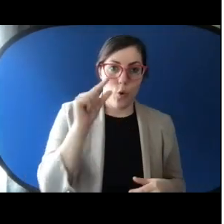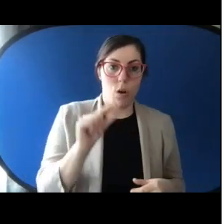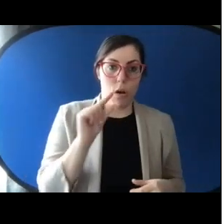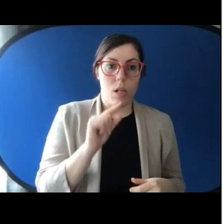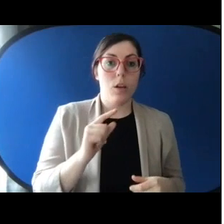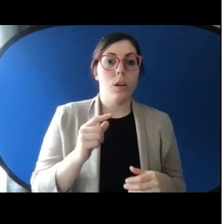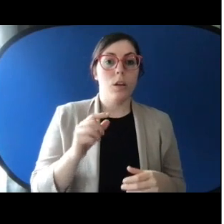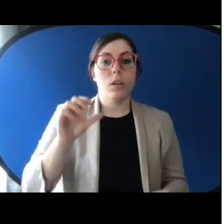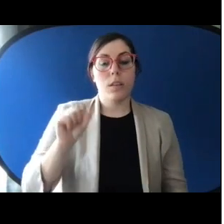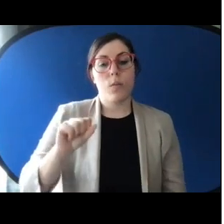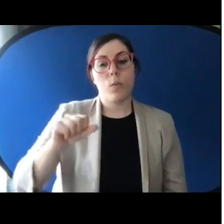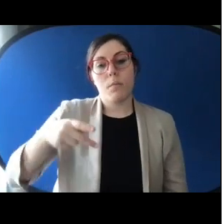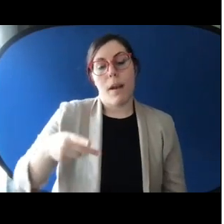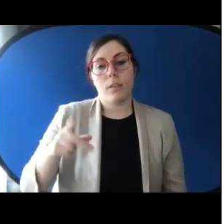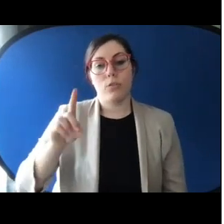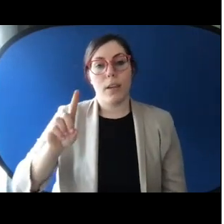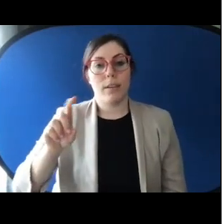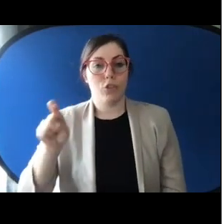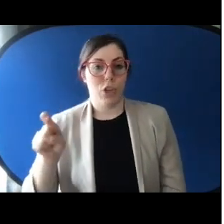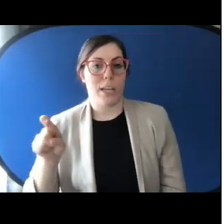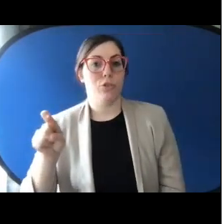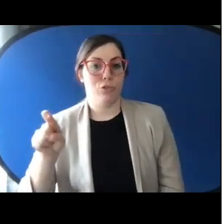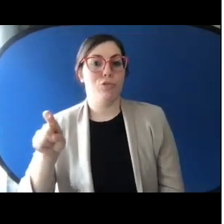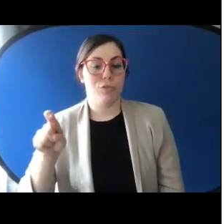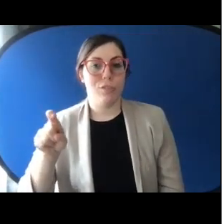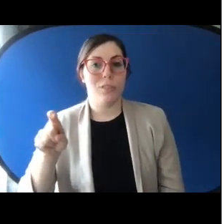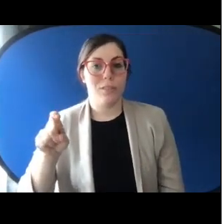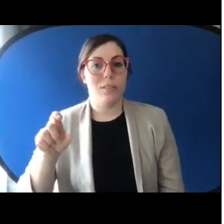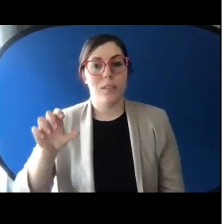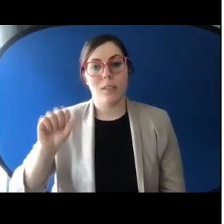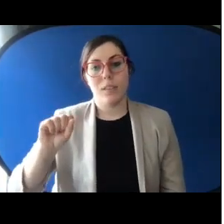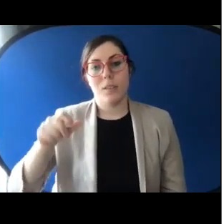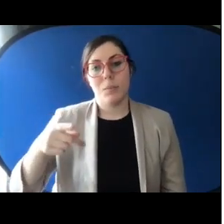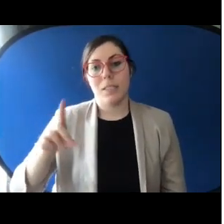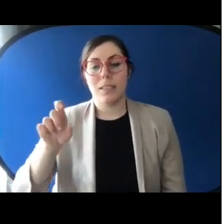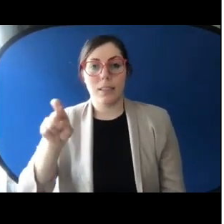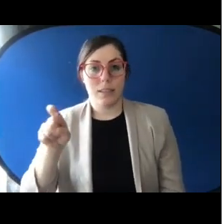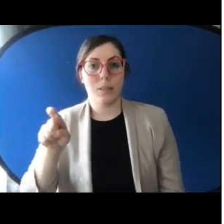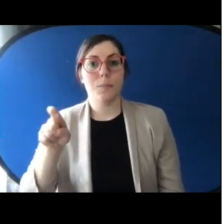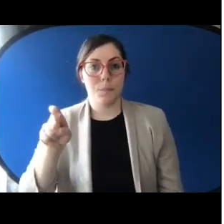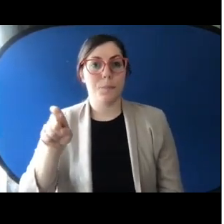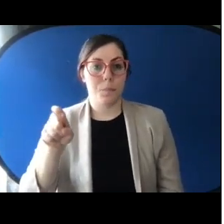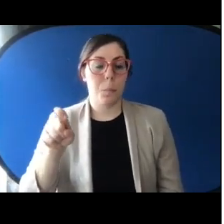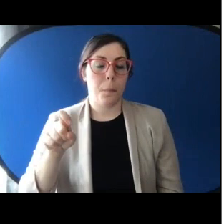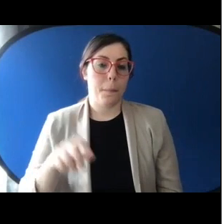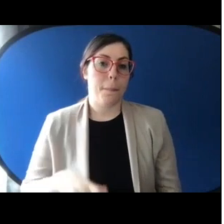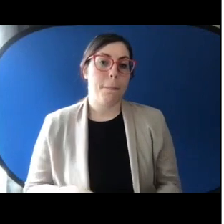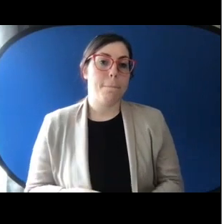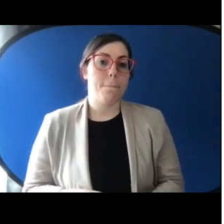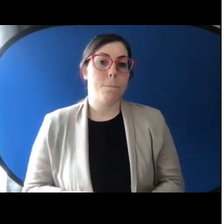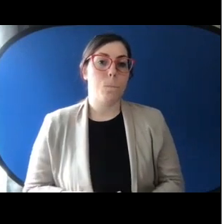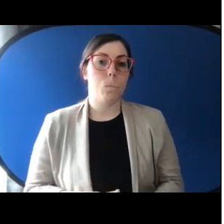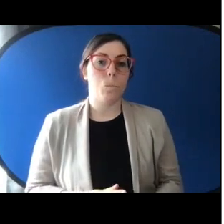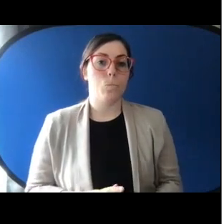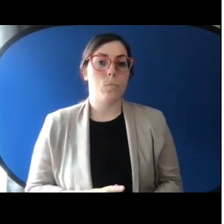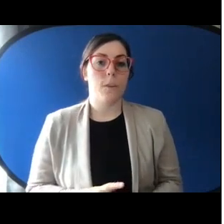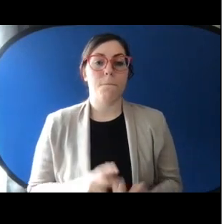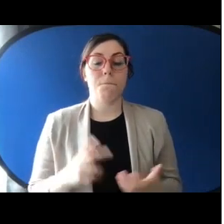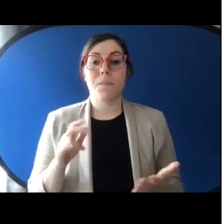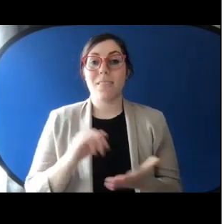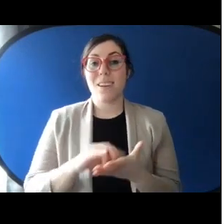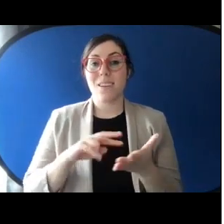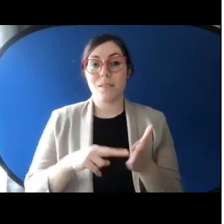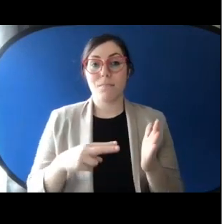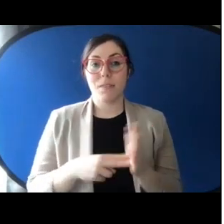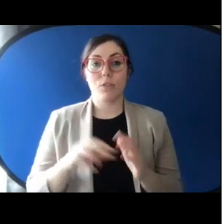Data Exchange, or Speedix. I believe this might be how you pronounce the acronym. I'm not totally sure. But it's basically a software bill